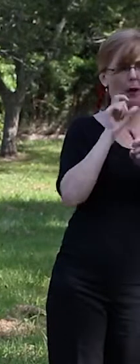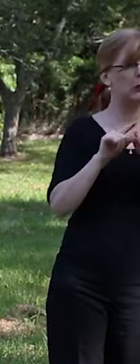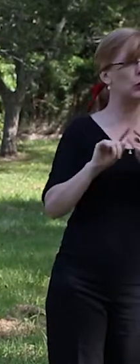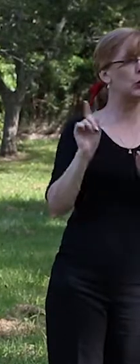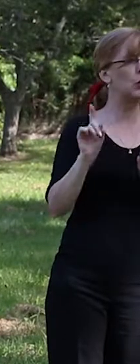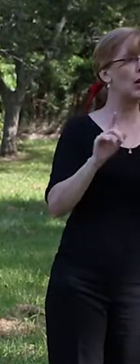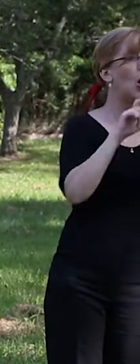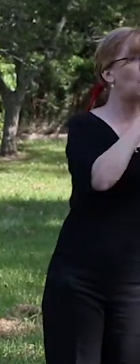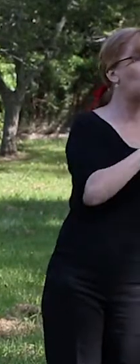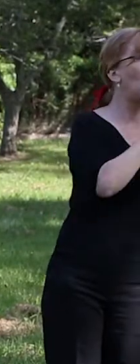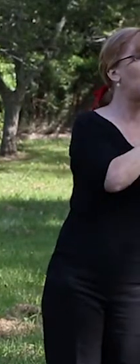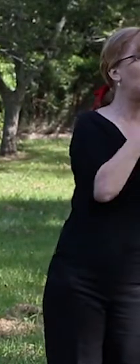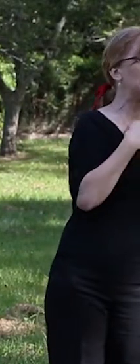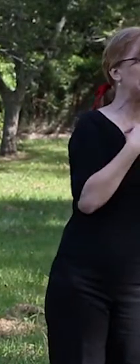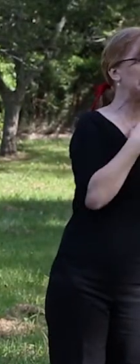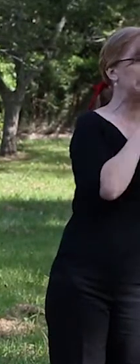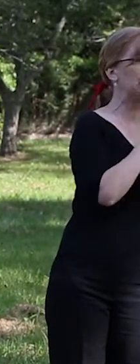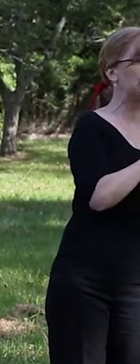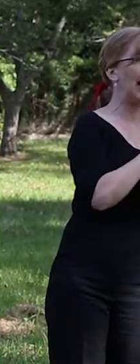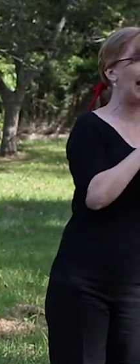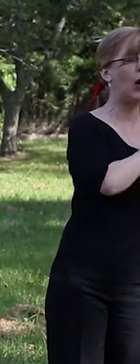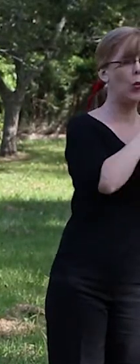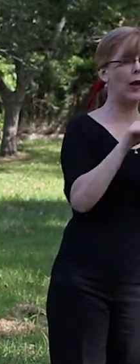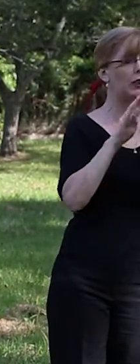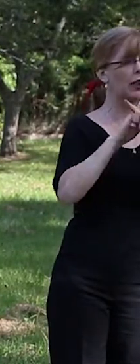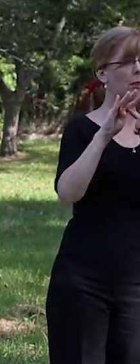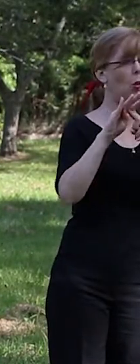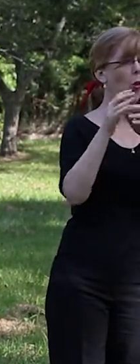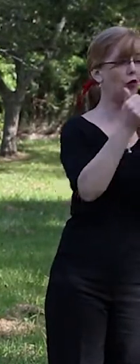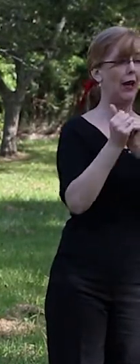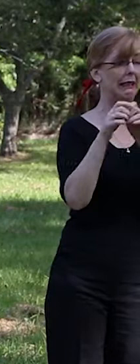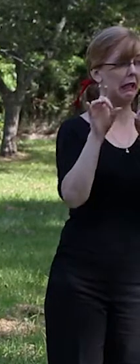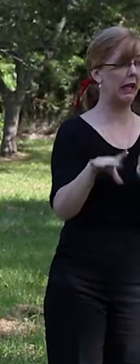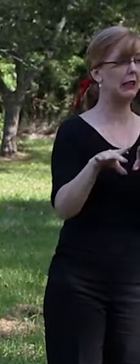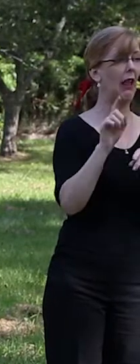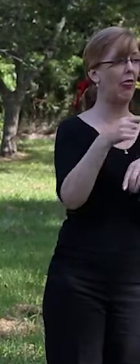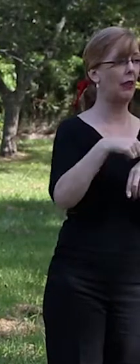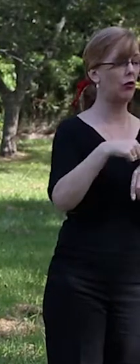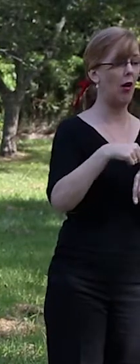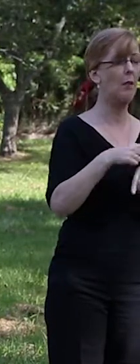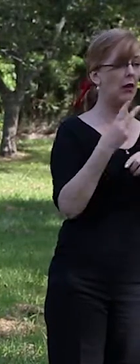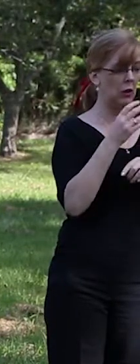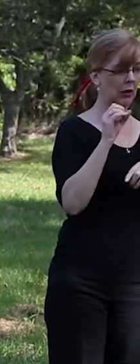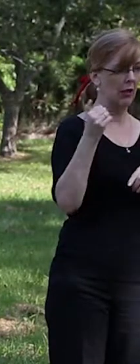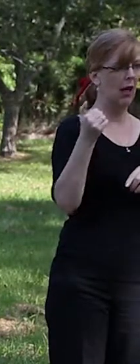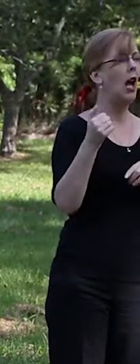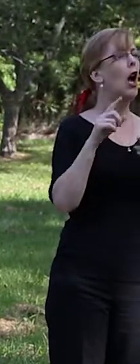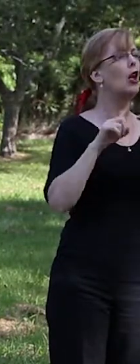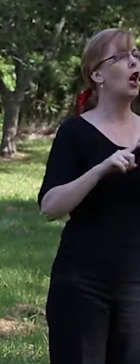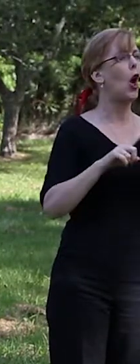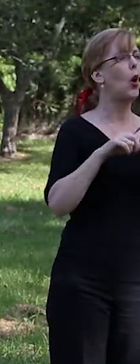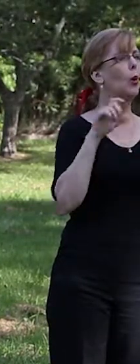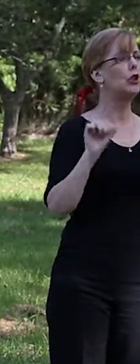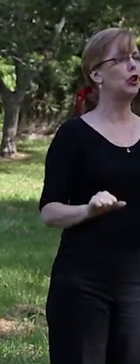So Corporate Australia actually went to the board of Reconciliation Australia. At that time, our co-chair was Mick Dodson,